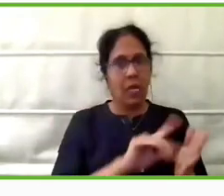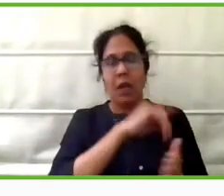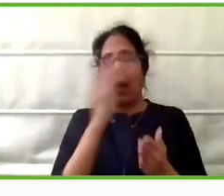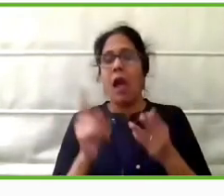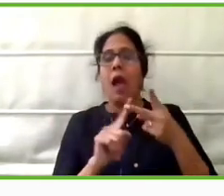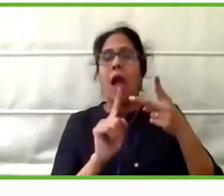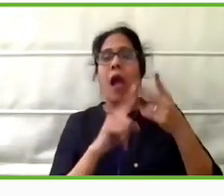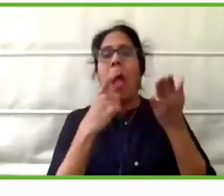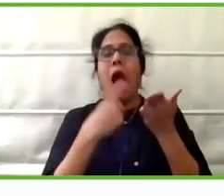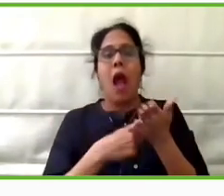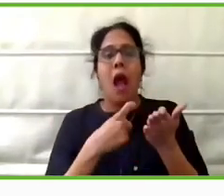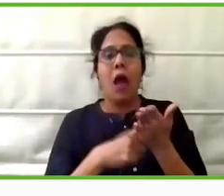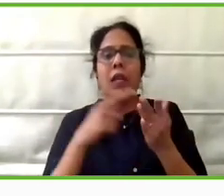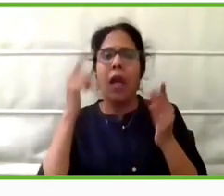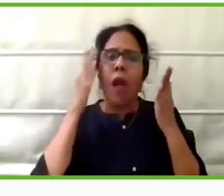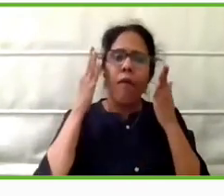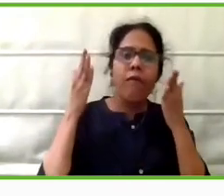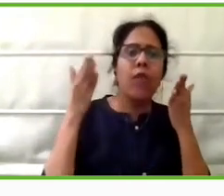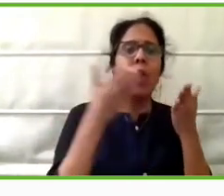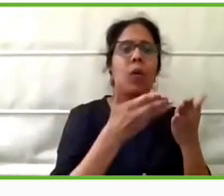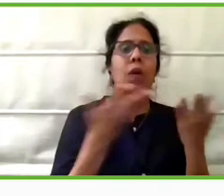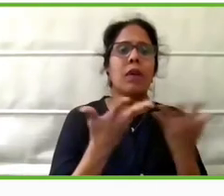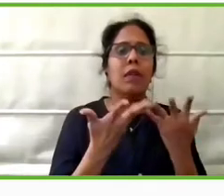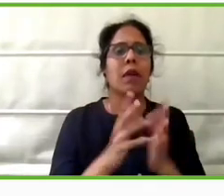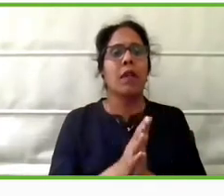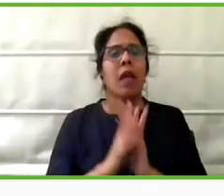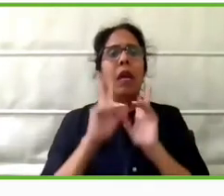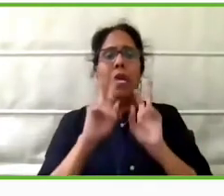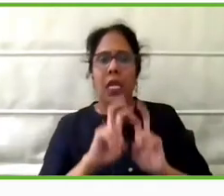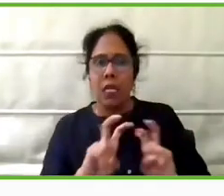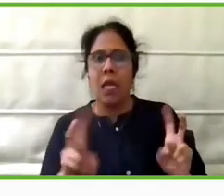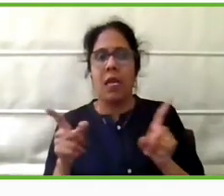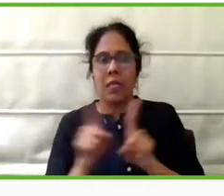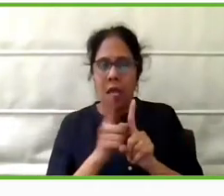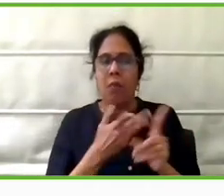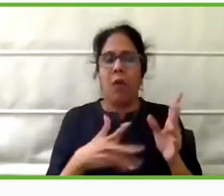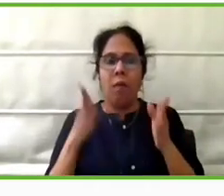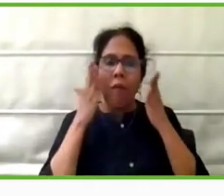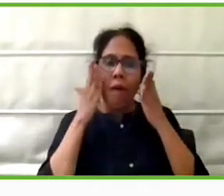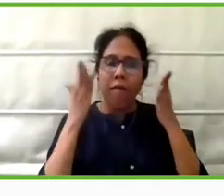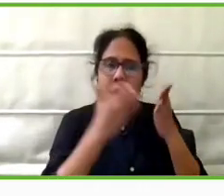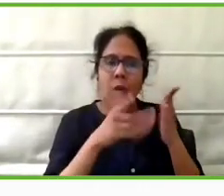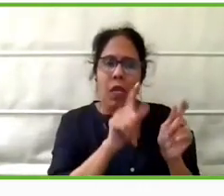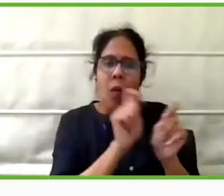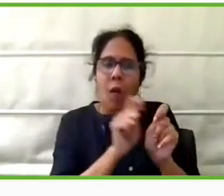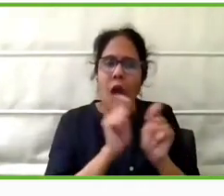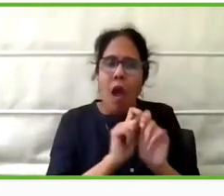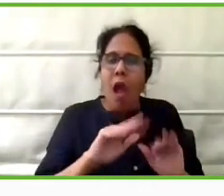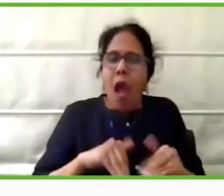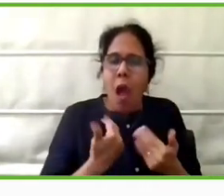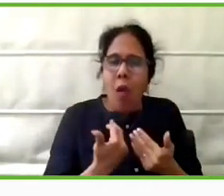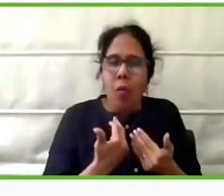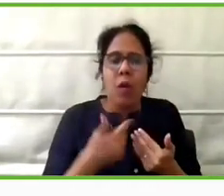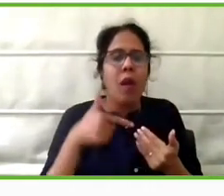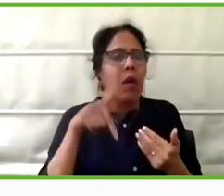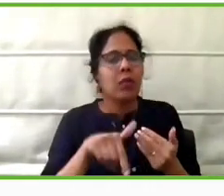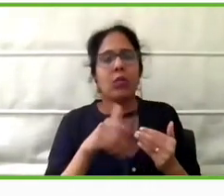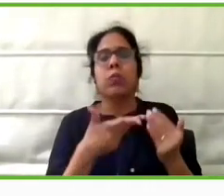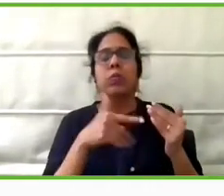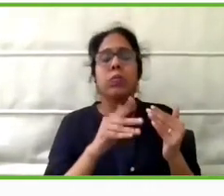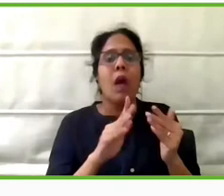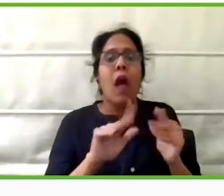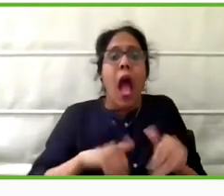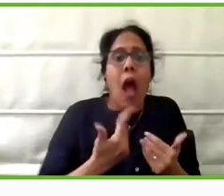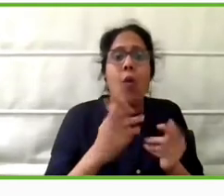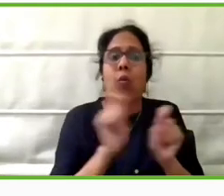development, you know, scientific with a scientific basis with a focus on the function, not the bottom line. And I stands